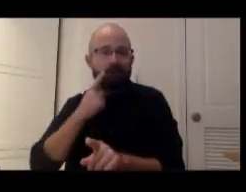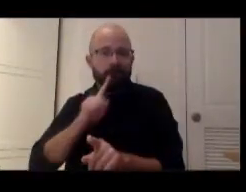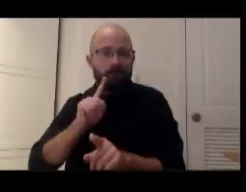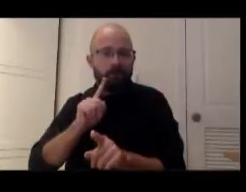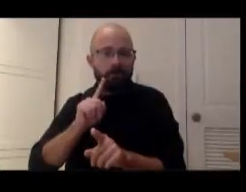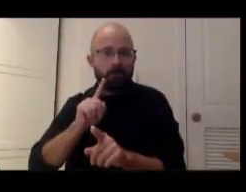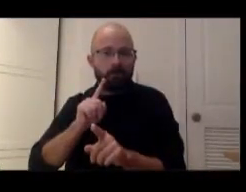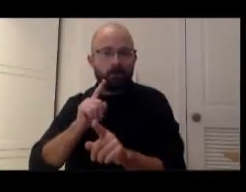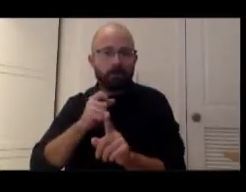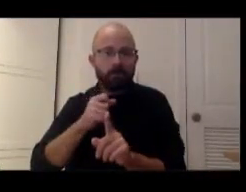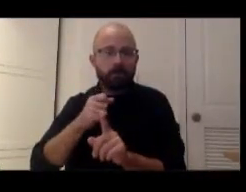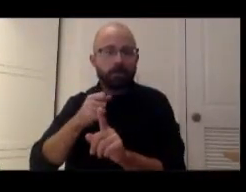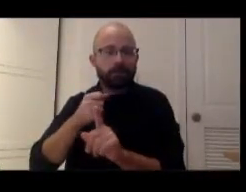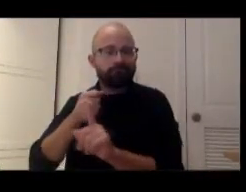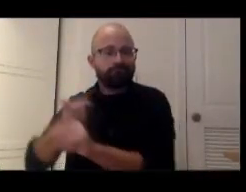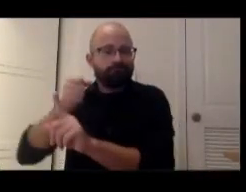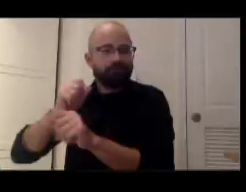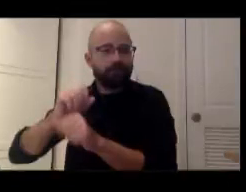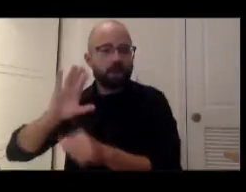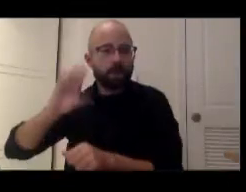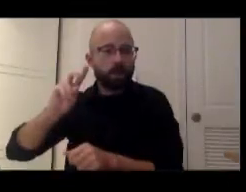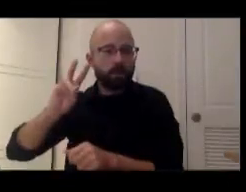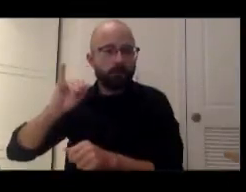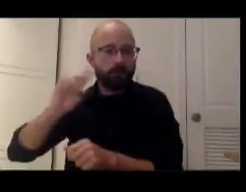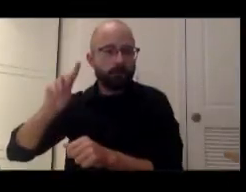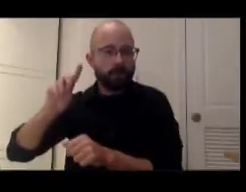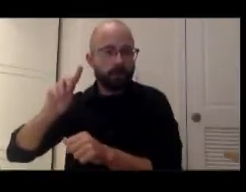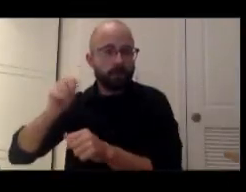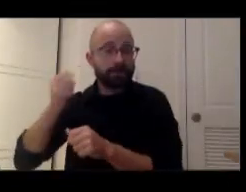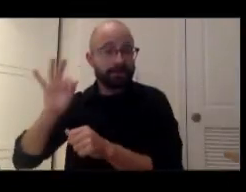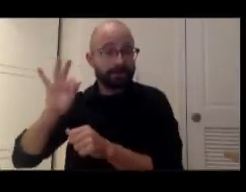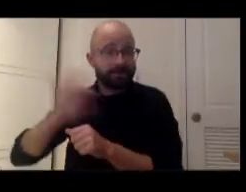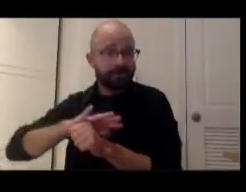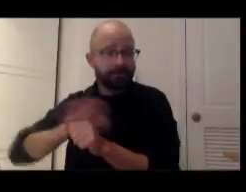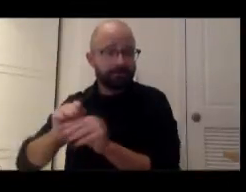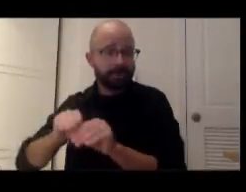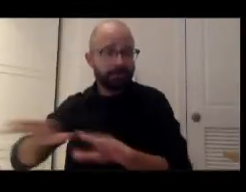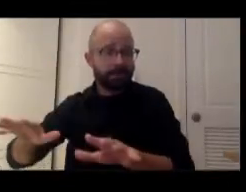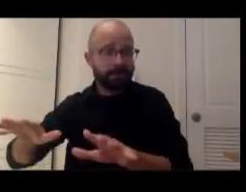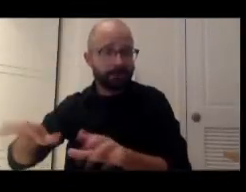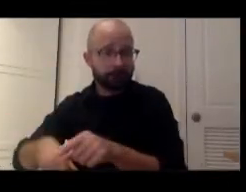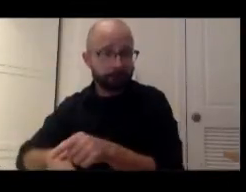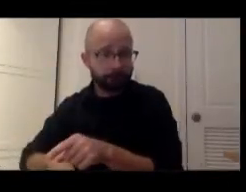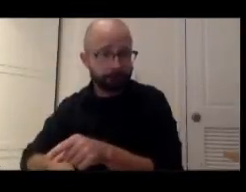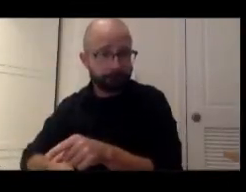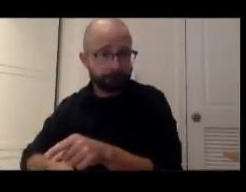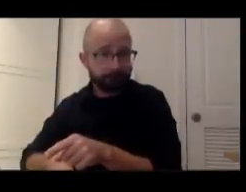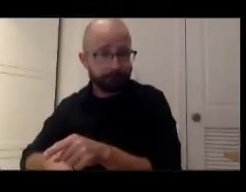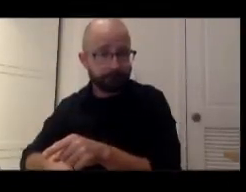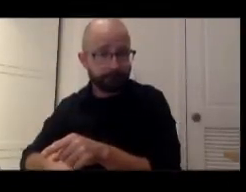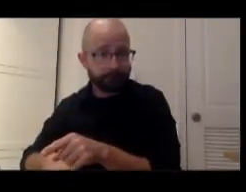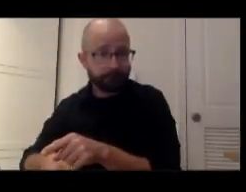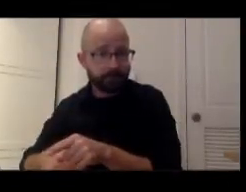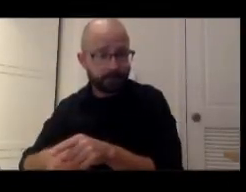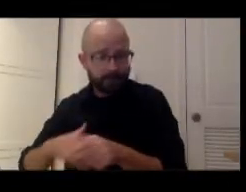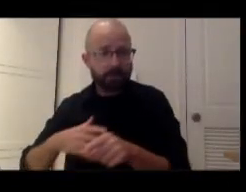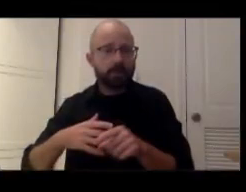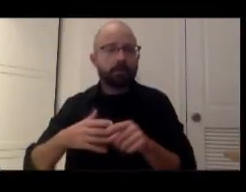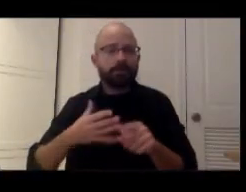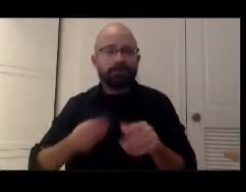COVID-19, and a seemingly increase in